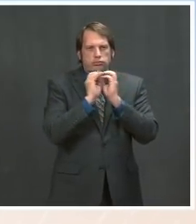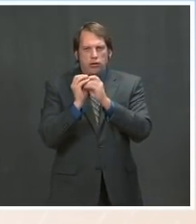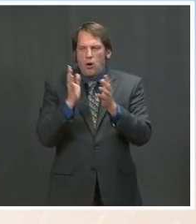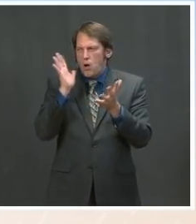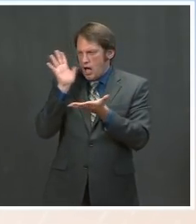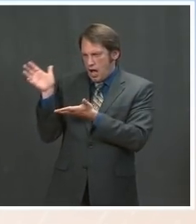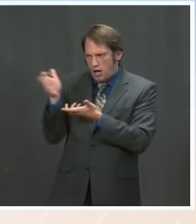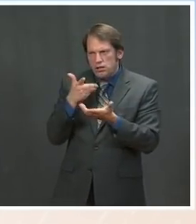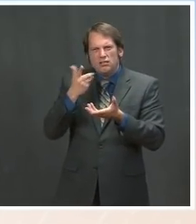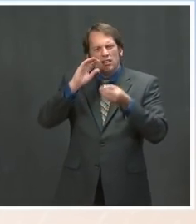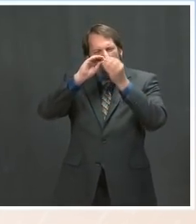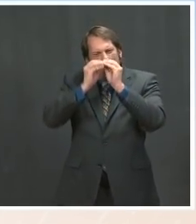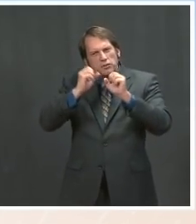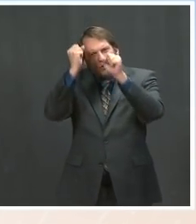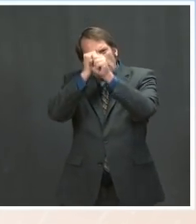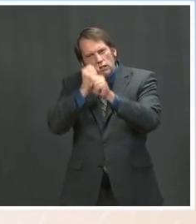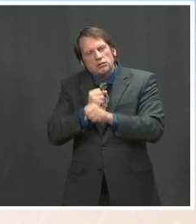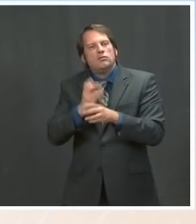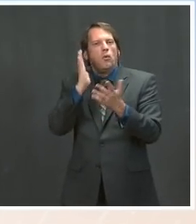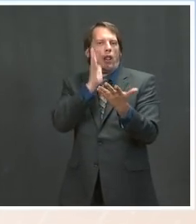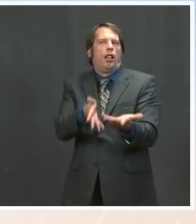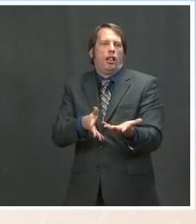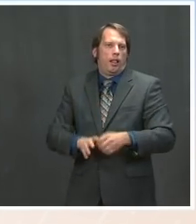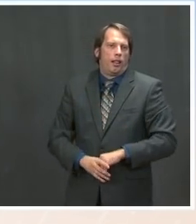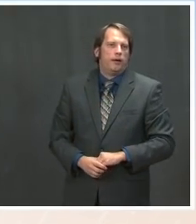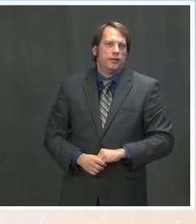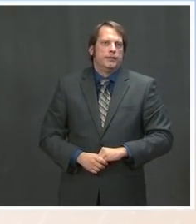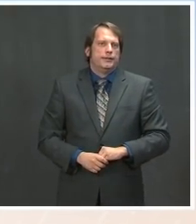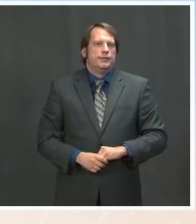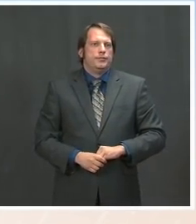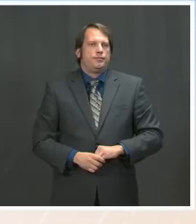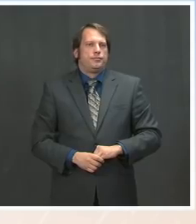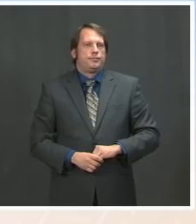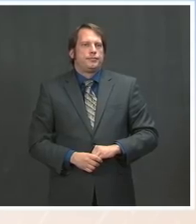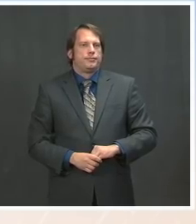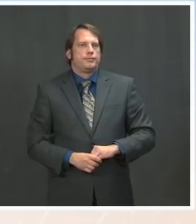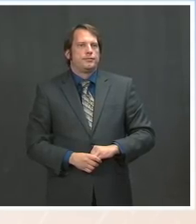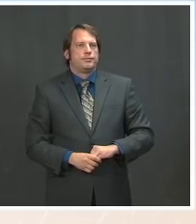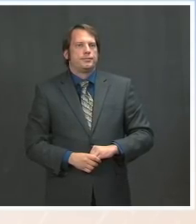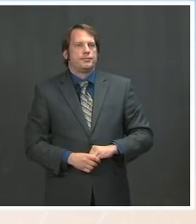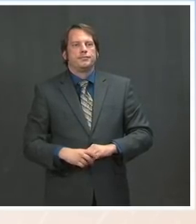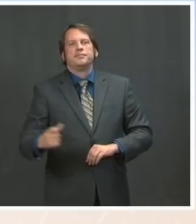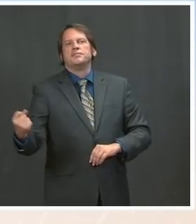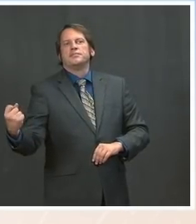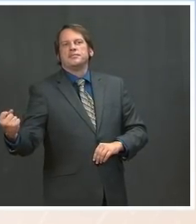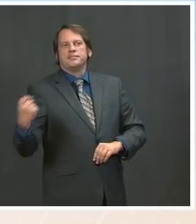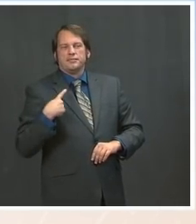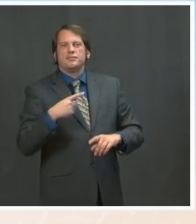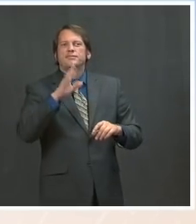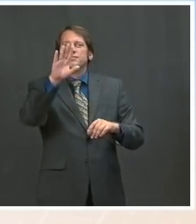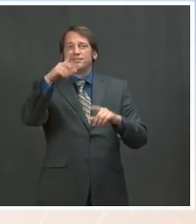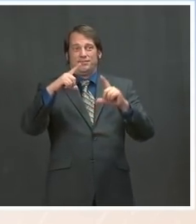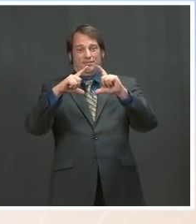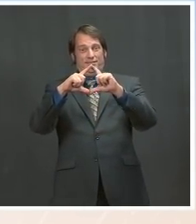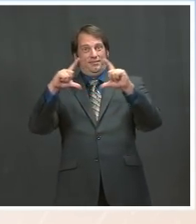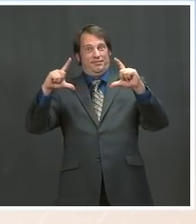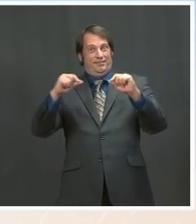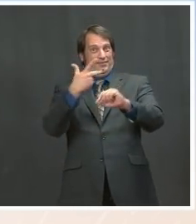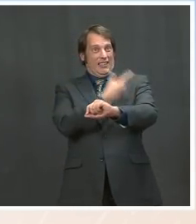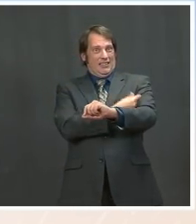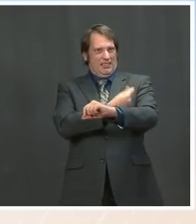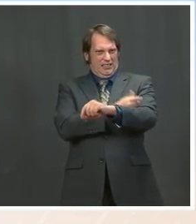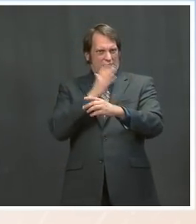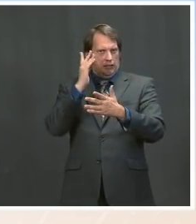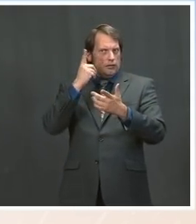about people counterfeiting their vaccination cards, going around with cards that say they're vaccinated so they can maybe get in places where they otherwise